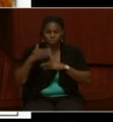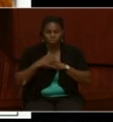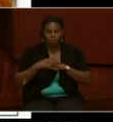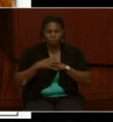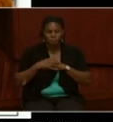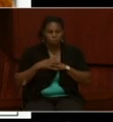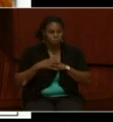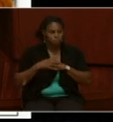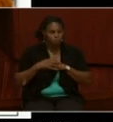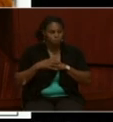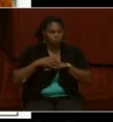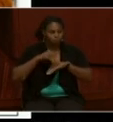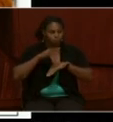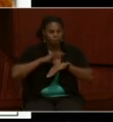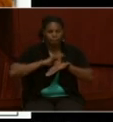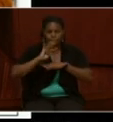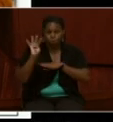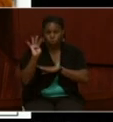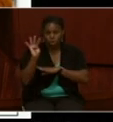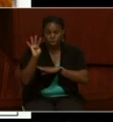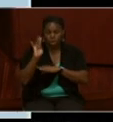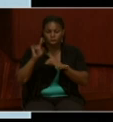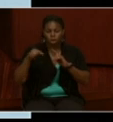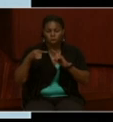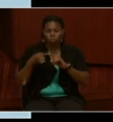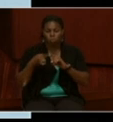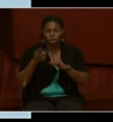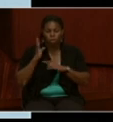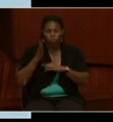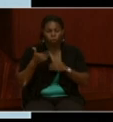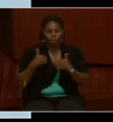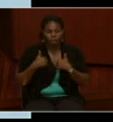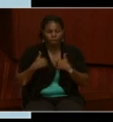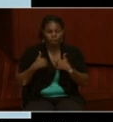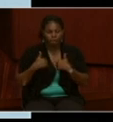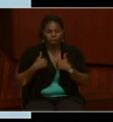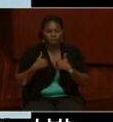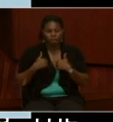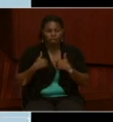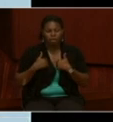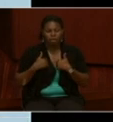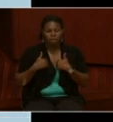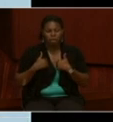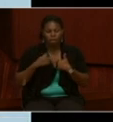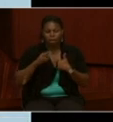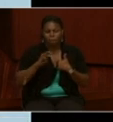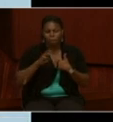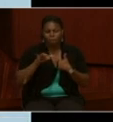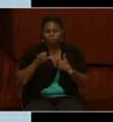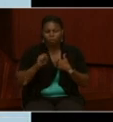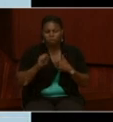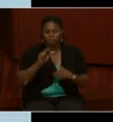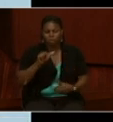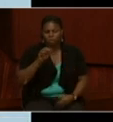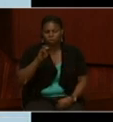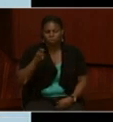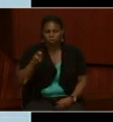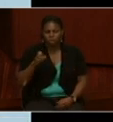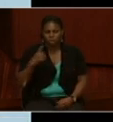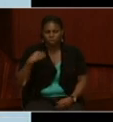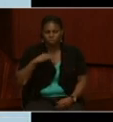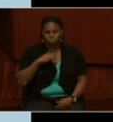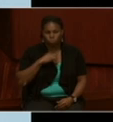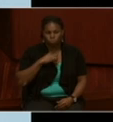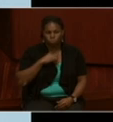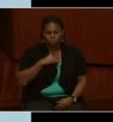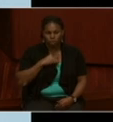4 o'clock, we will be hearing from Marissa Louie. We had a